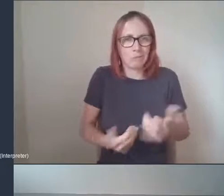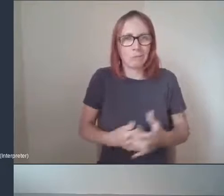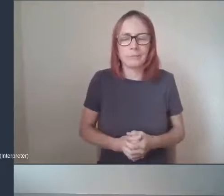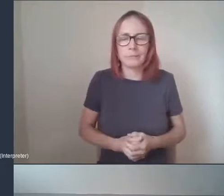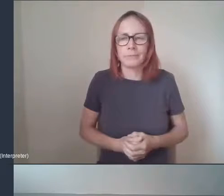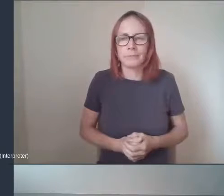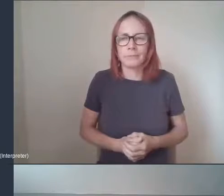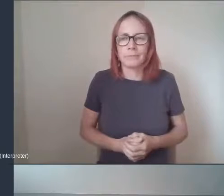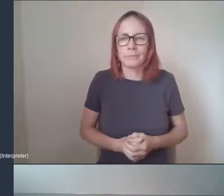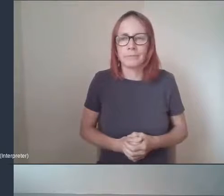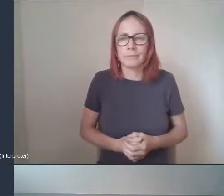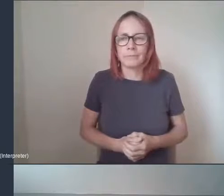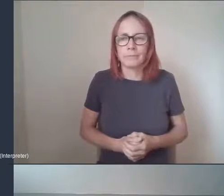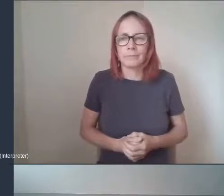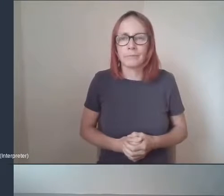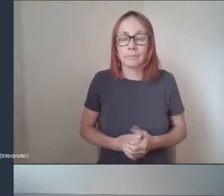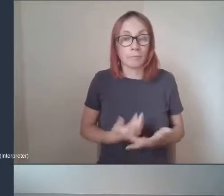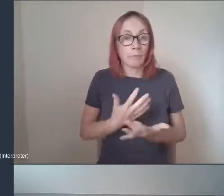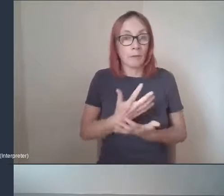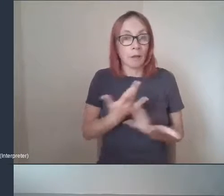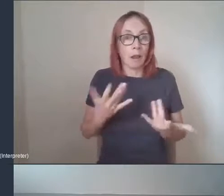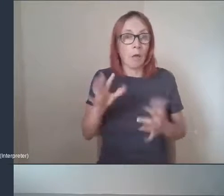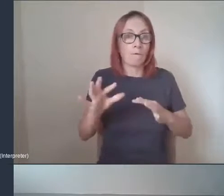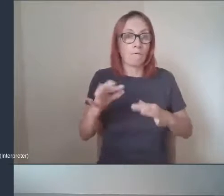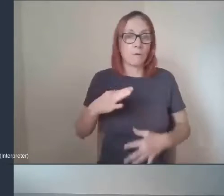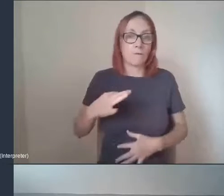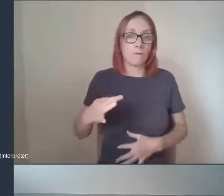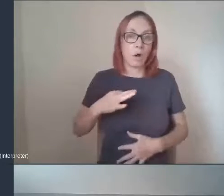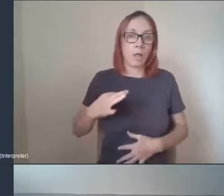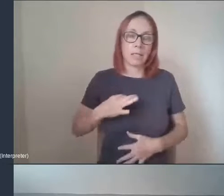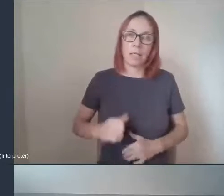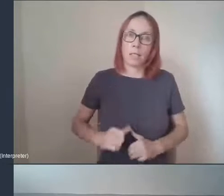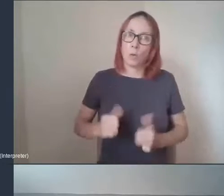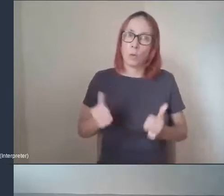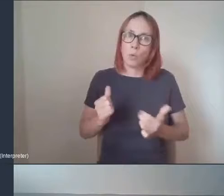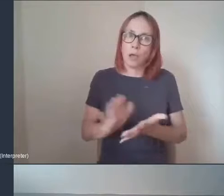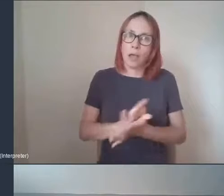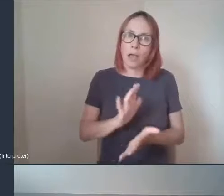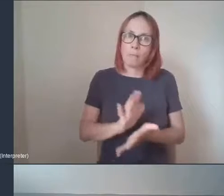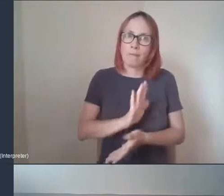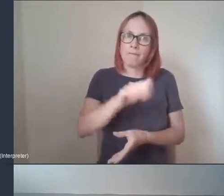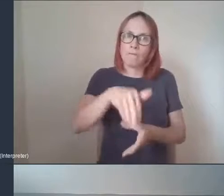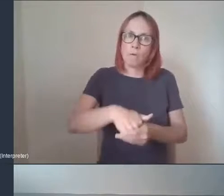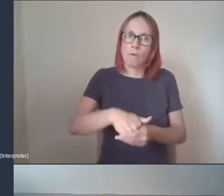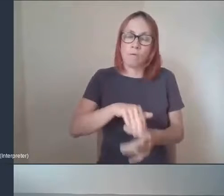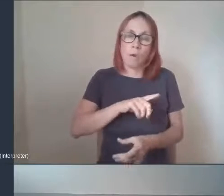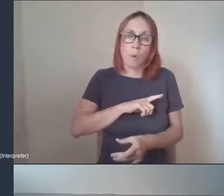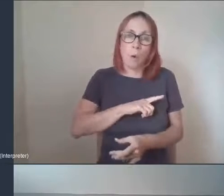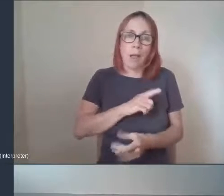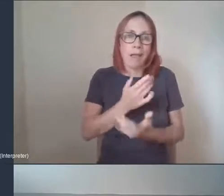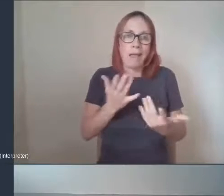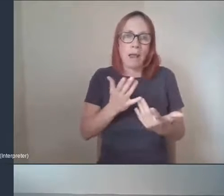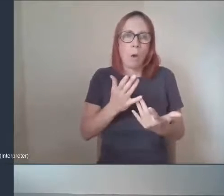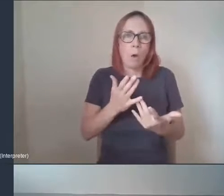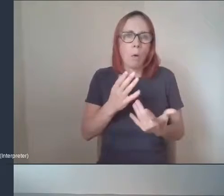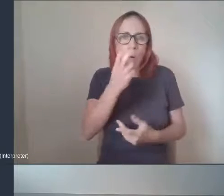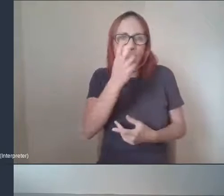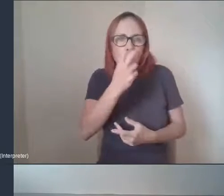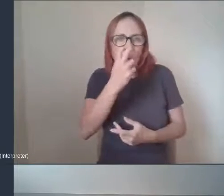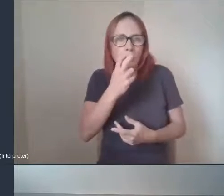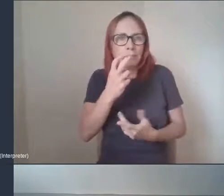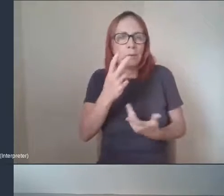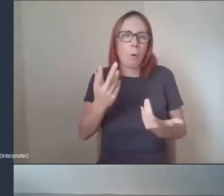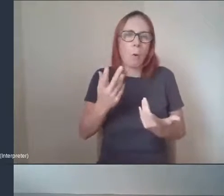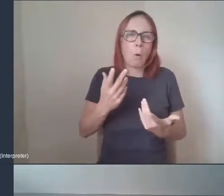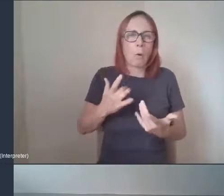A lot of our volunteers have been really grateful for the opportunity to do this because a lot of them are elderly or live by themselves. And